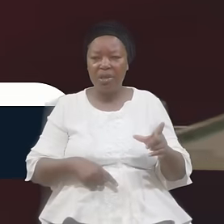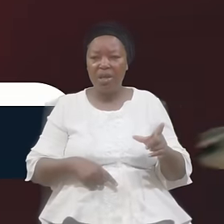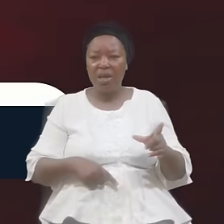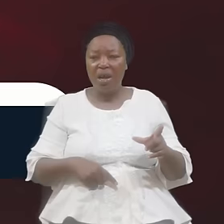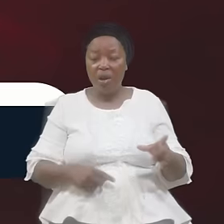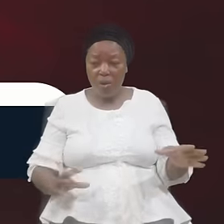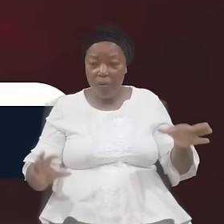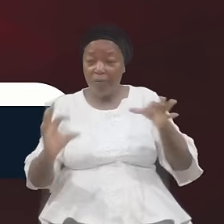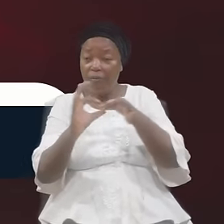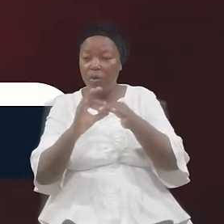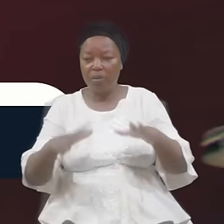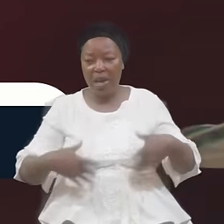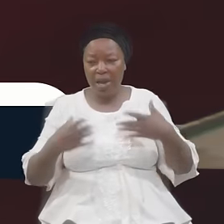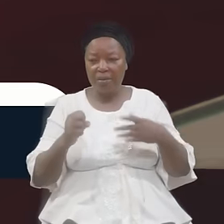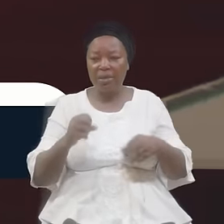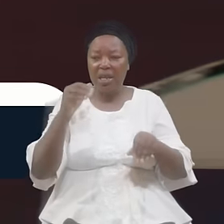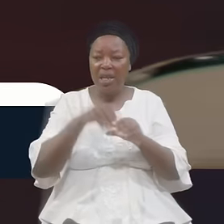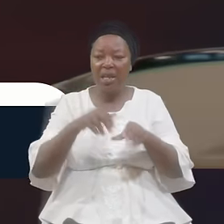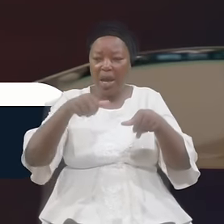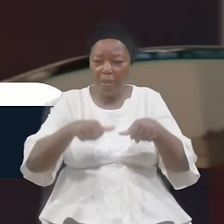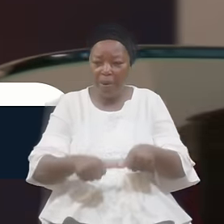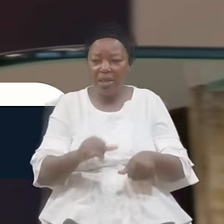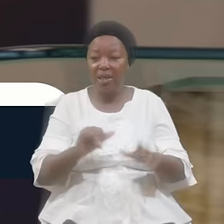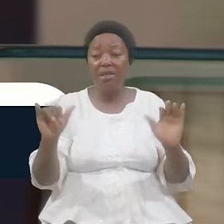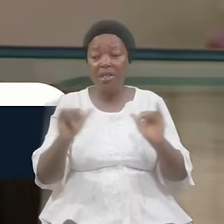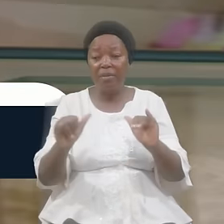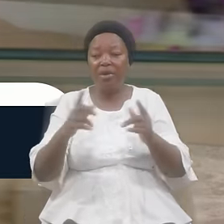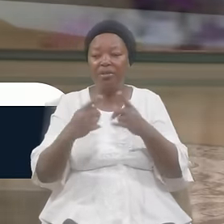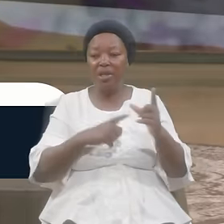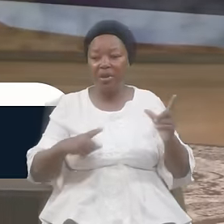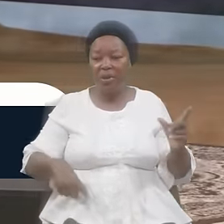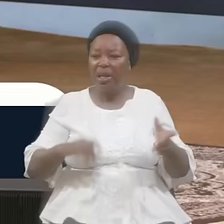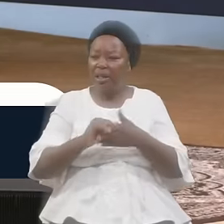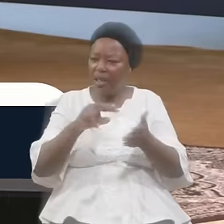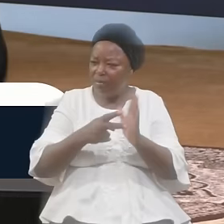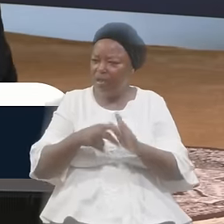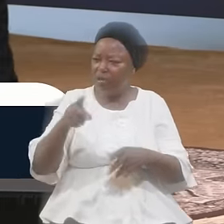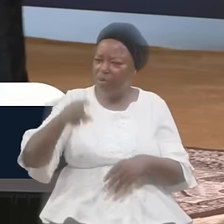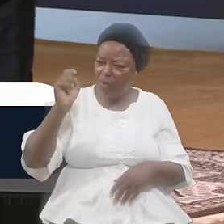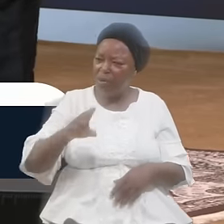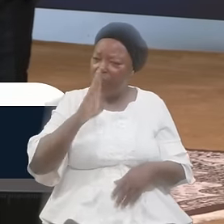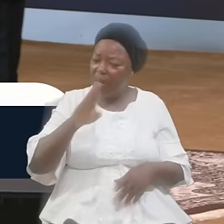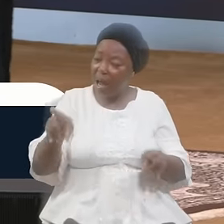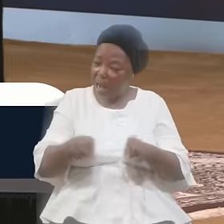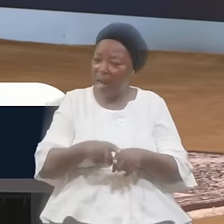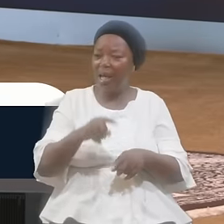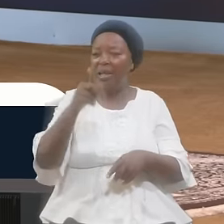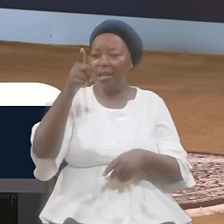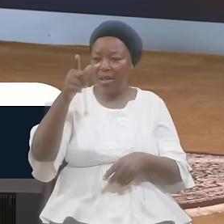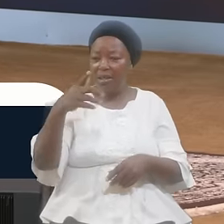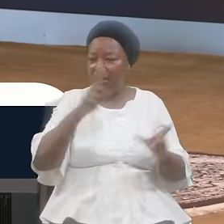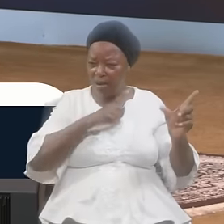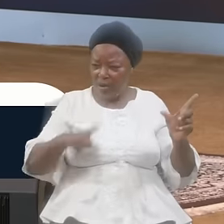To The Lord The Perfect Levite The Perfect Servant Who